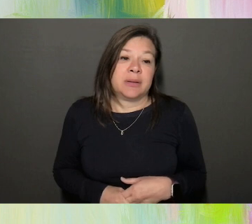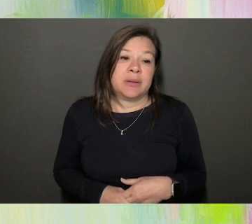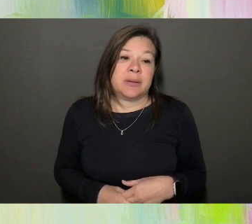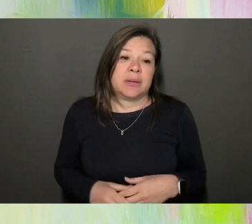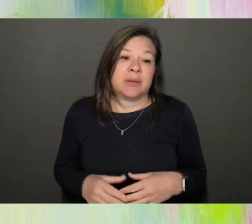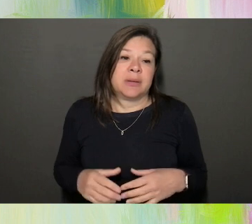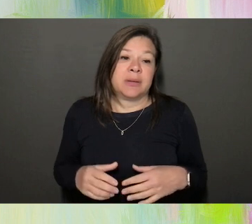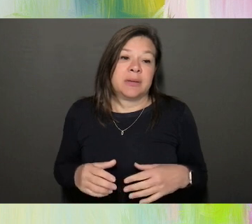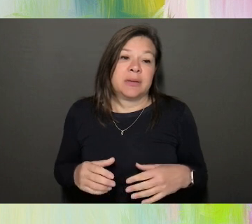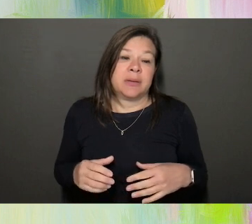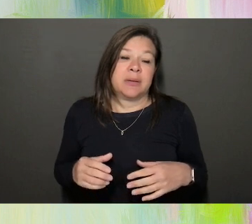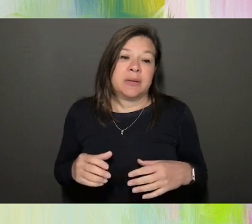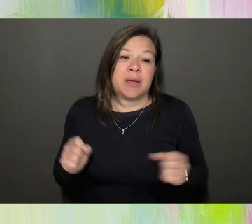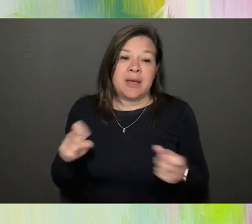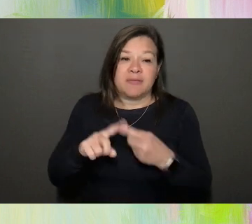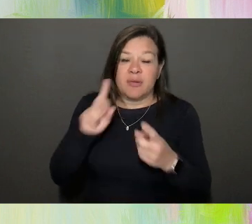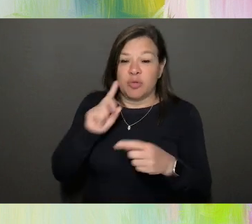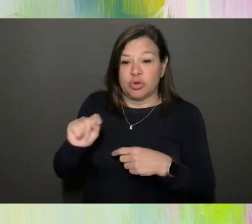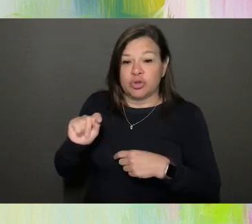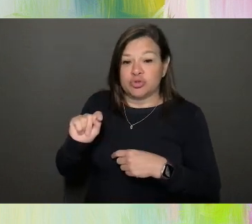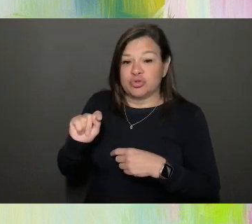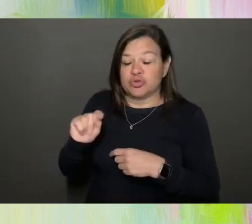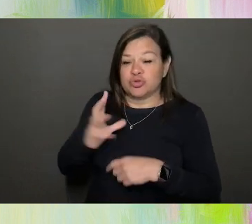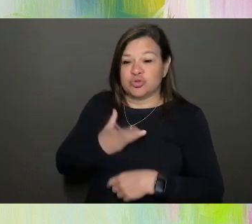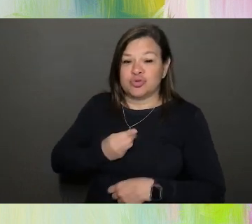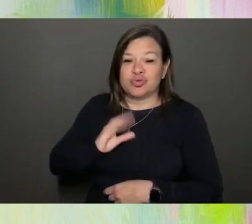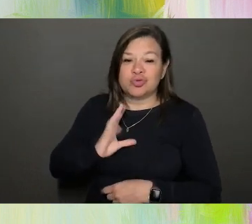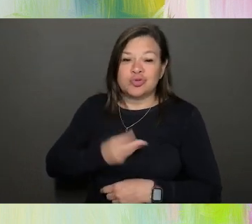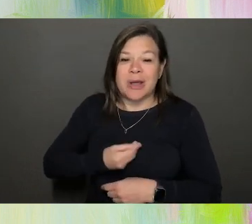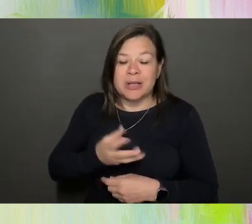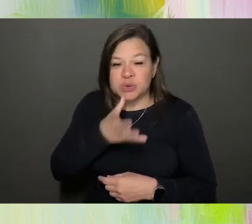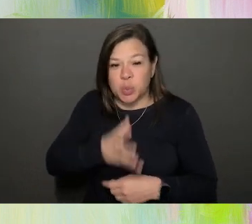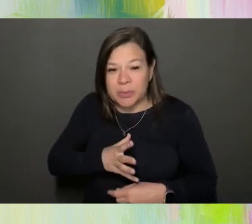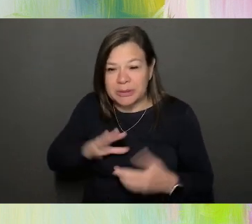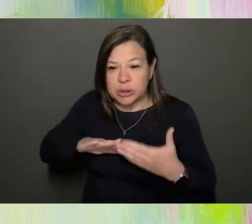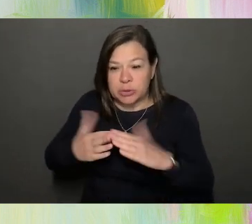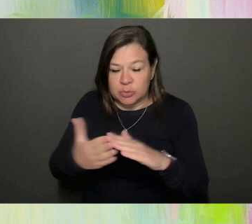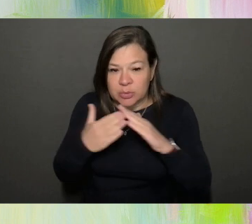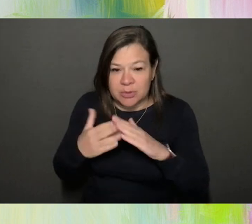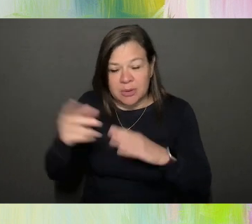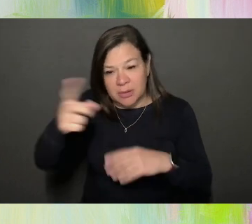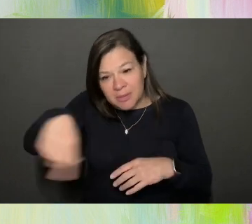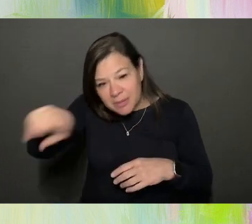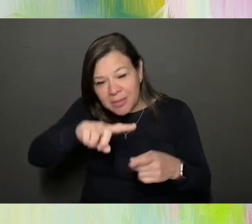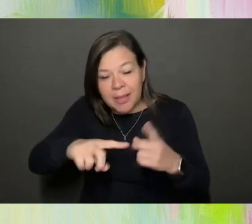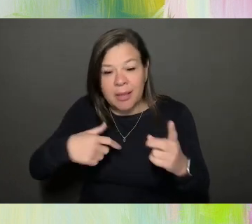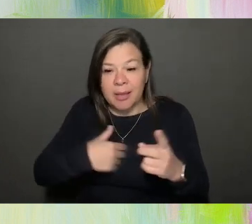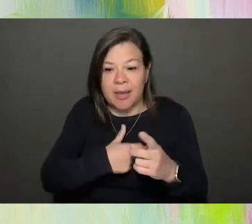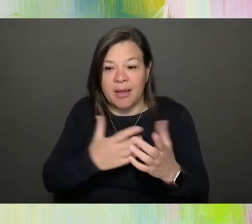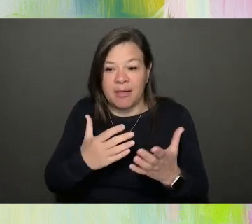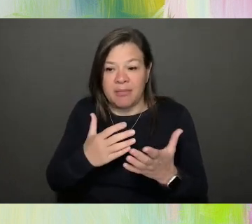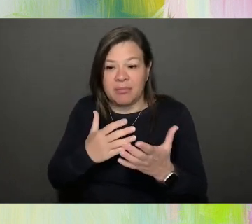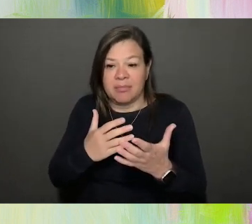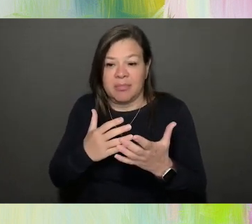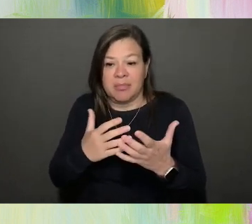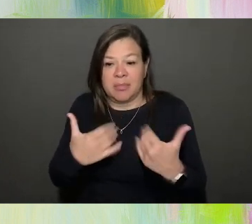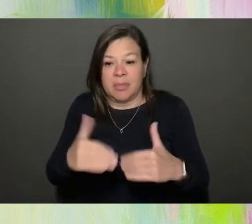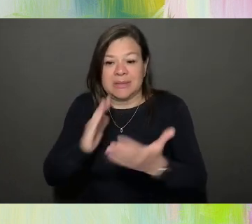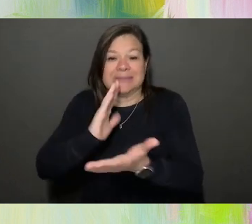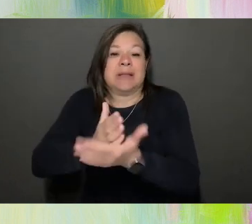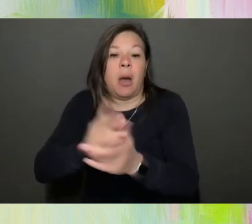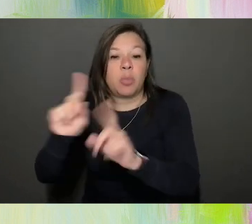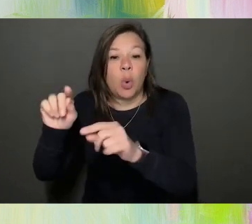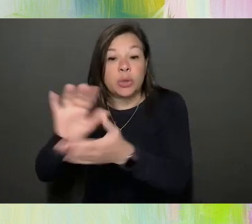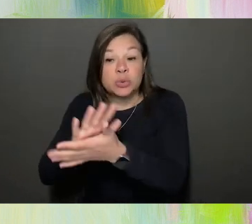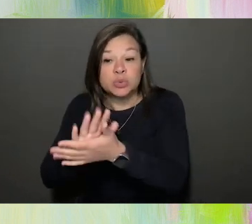women community, they, uh, many of them had, uh, stopped school because of the bullying. And then they can't find jobs